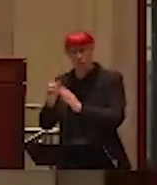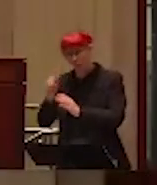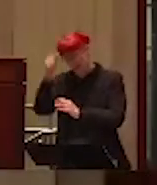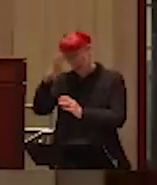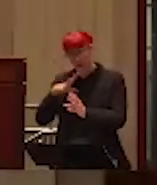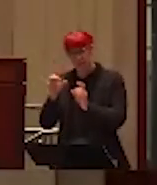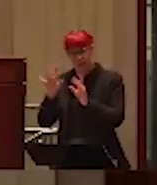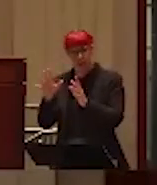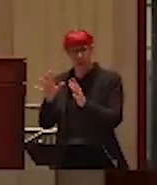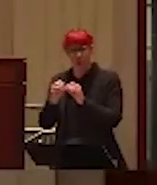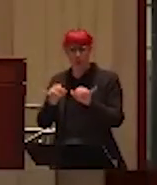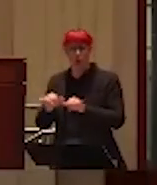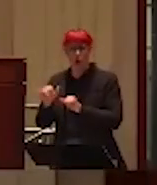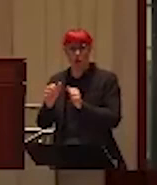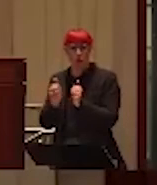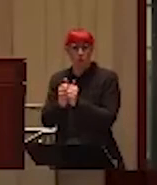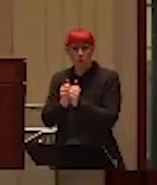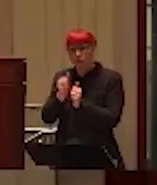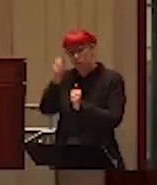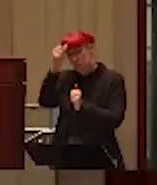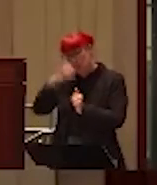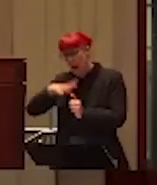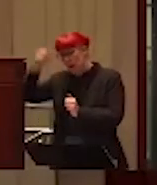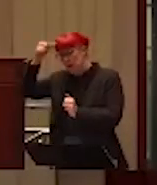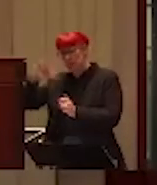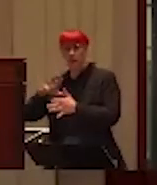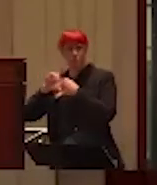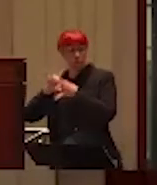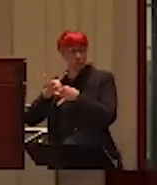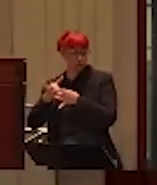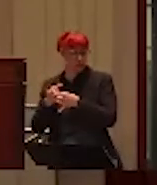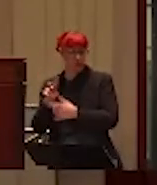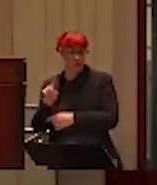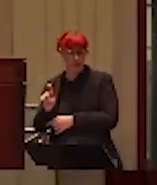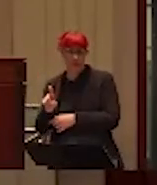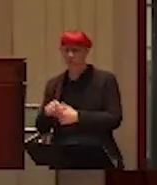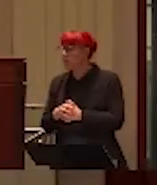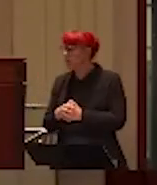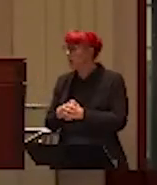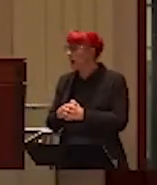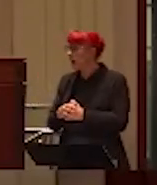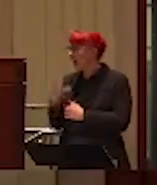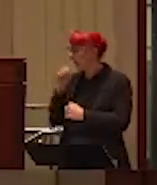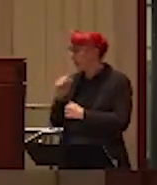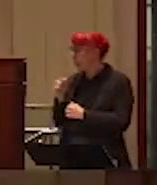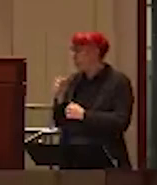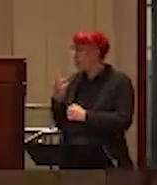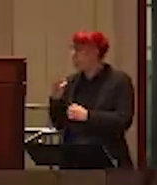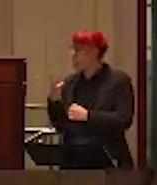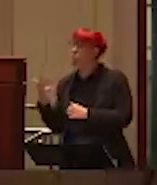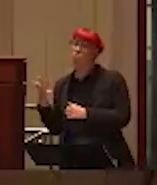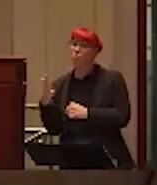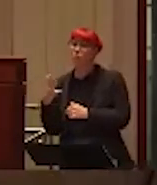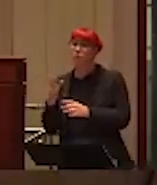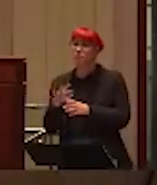So, I will pose that to the panel, but there are probably a couple of, two or three experts in the panel who may have the stats on